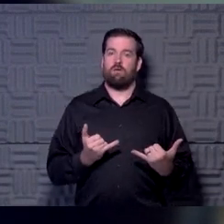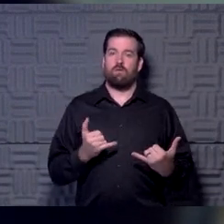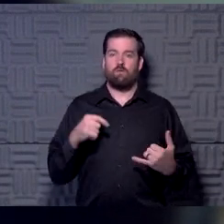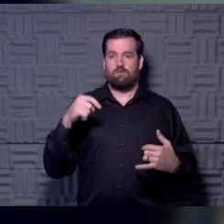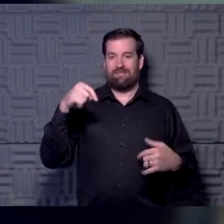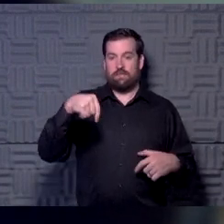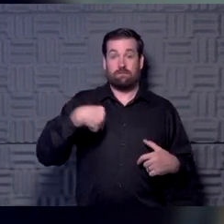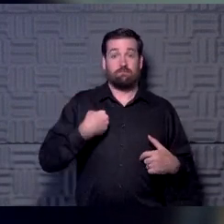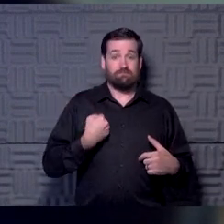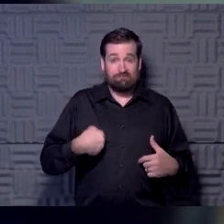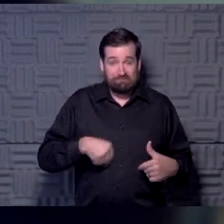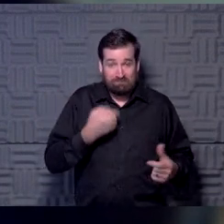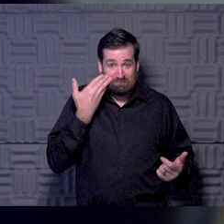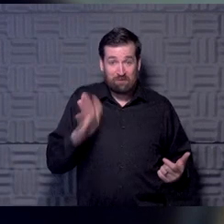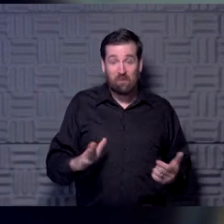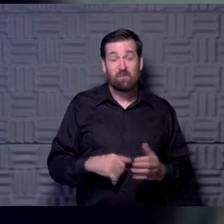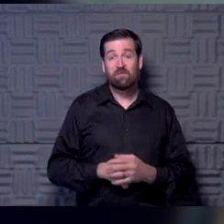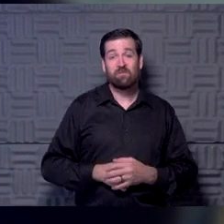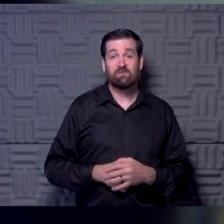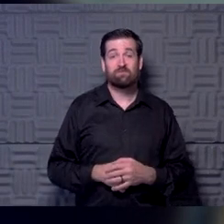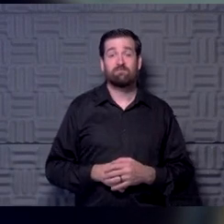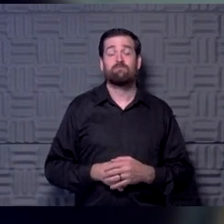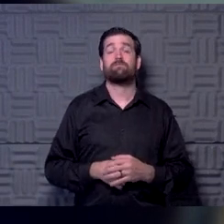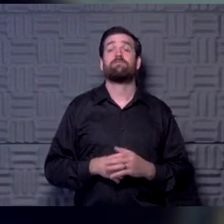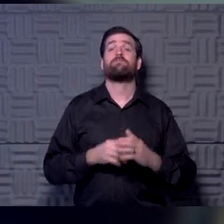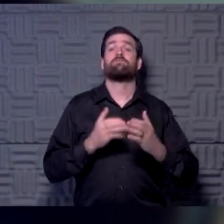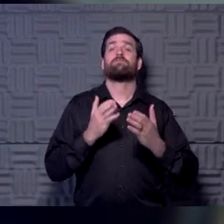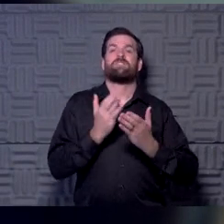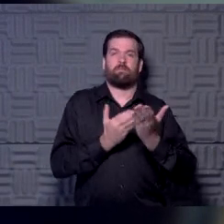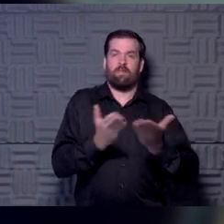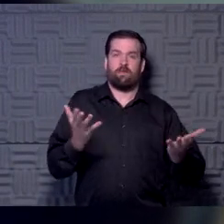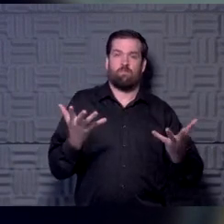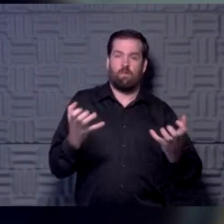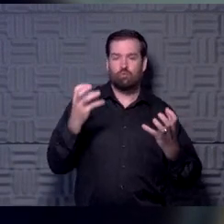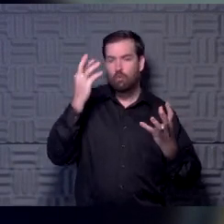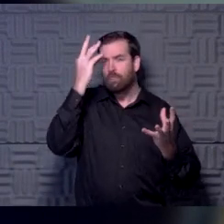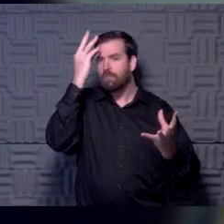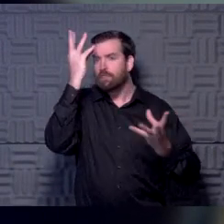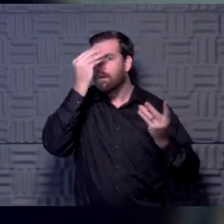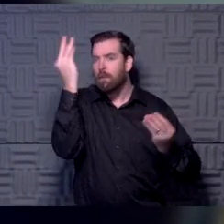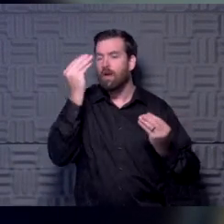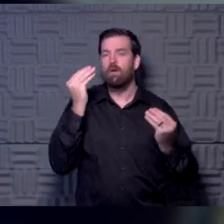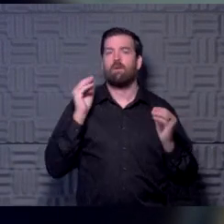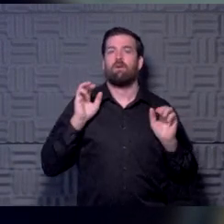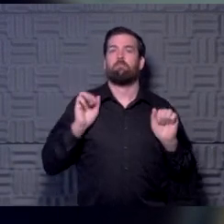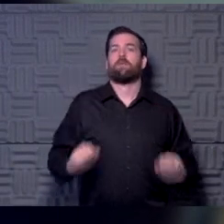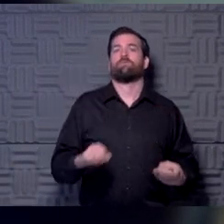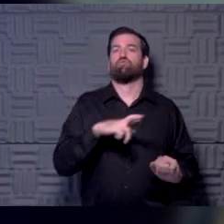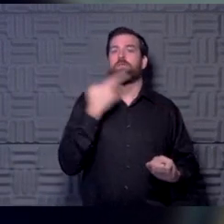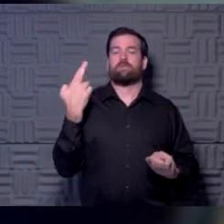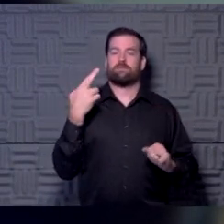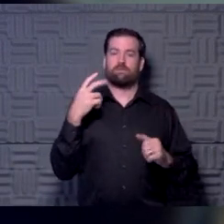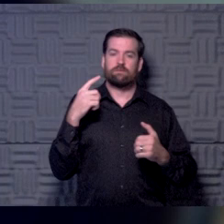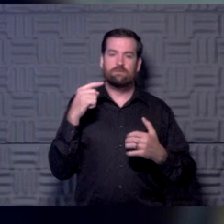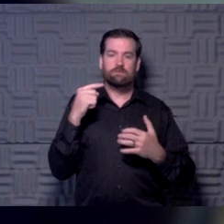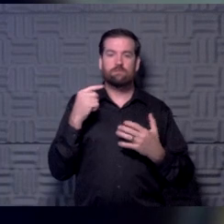this, we don't know. But what are some of the things we want to think about as potential risk and using other